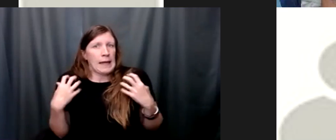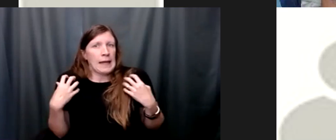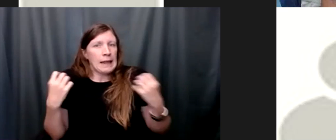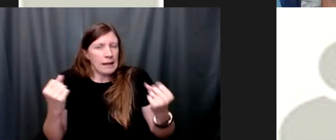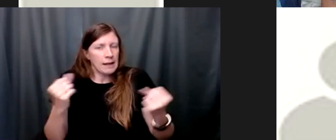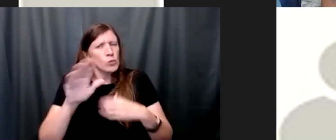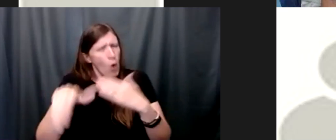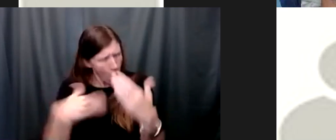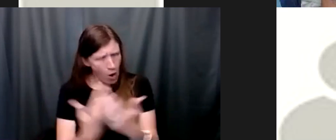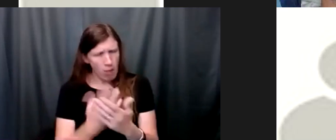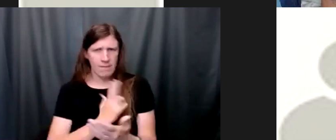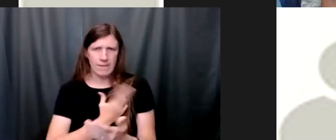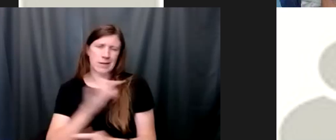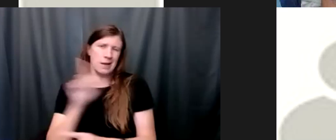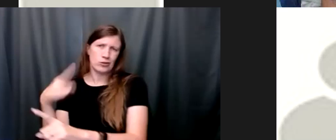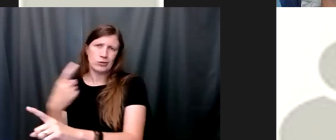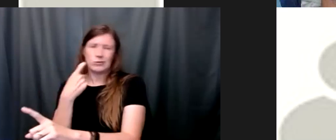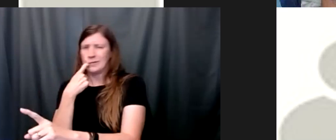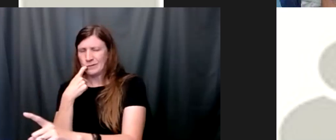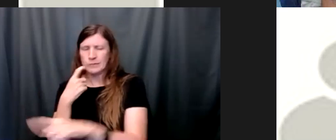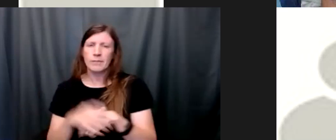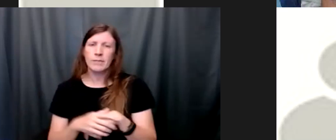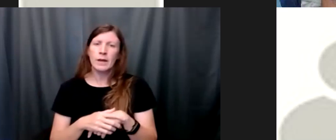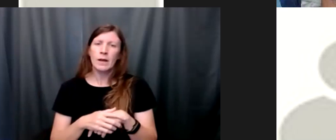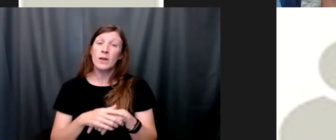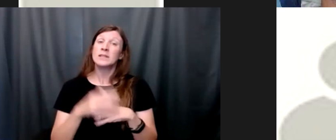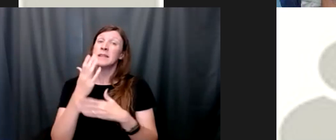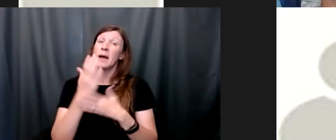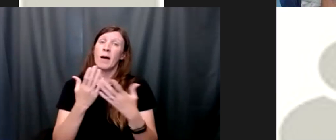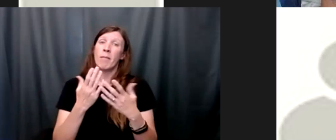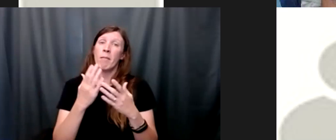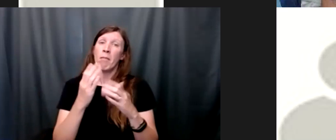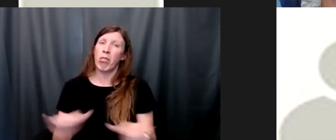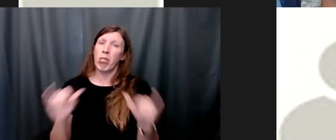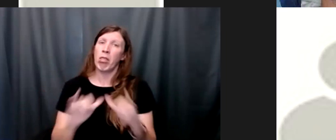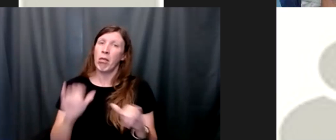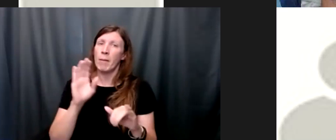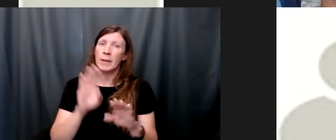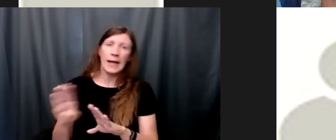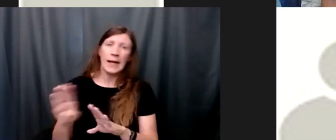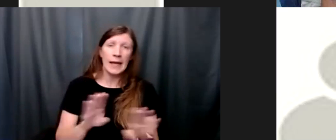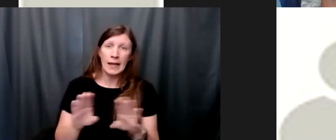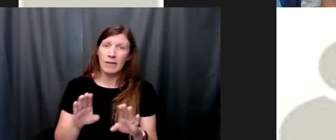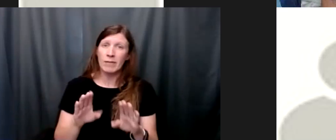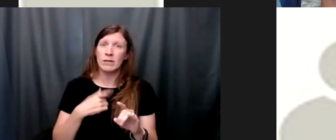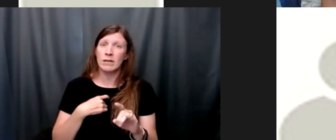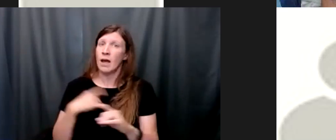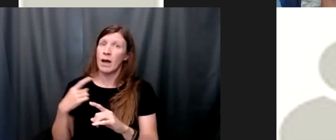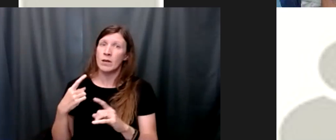right now that that you go to when you're stressed and you don't even realize how addictive it's been for you